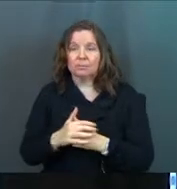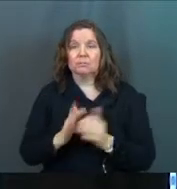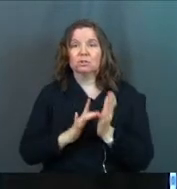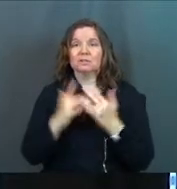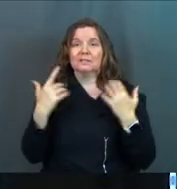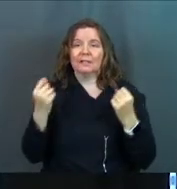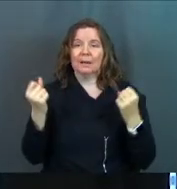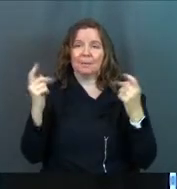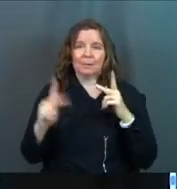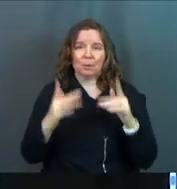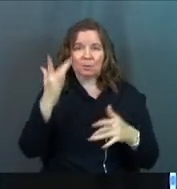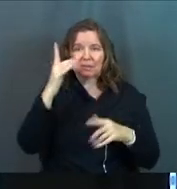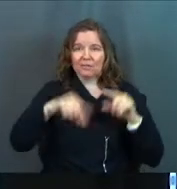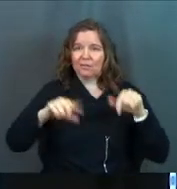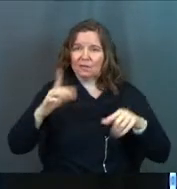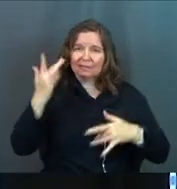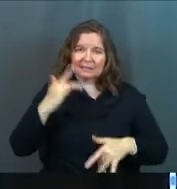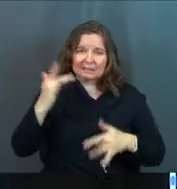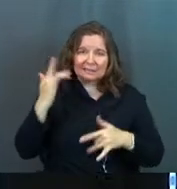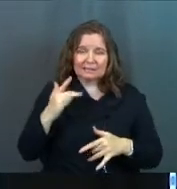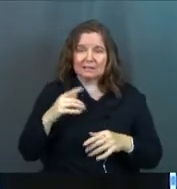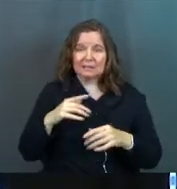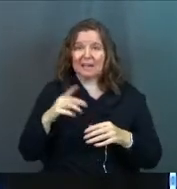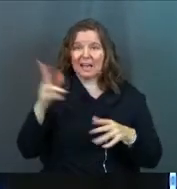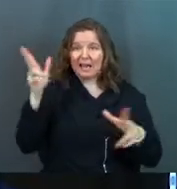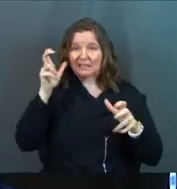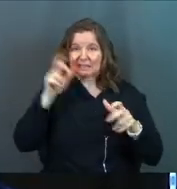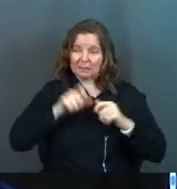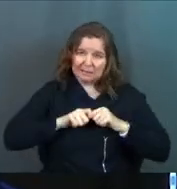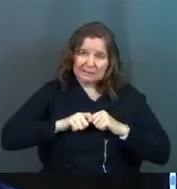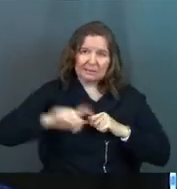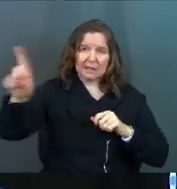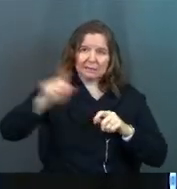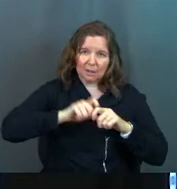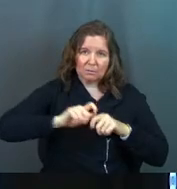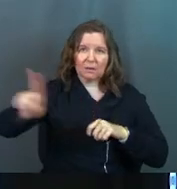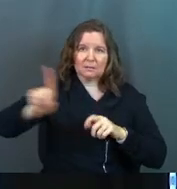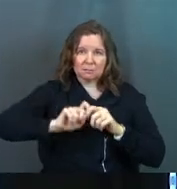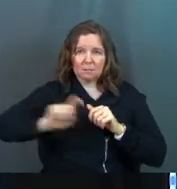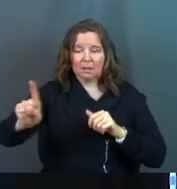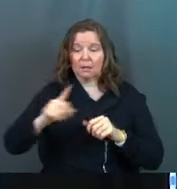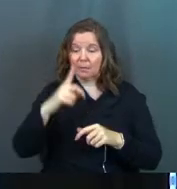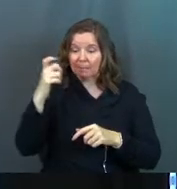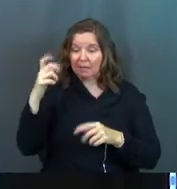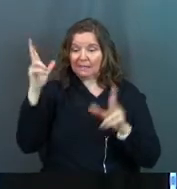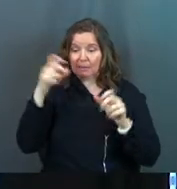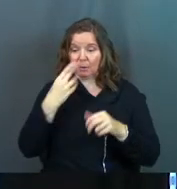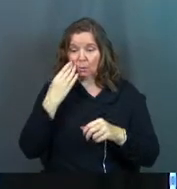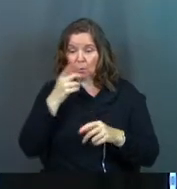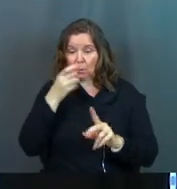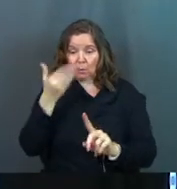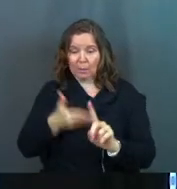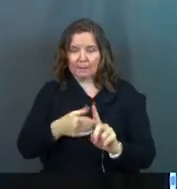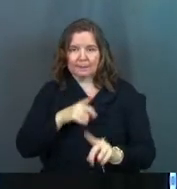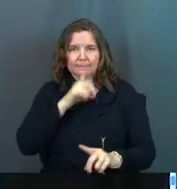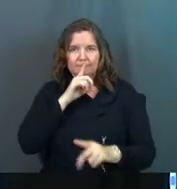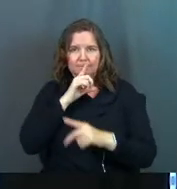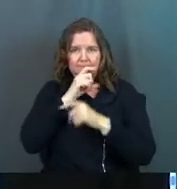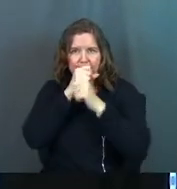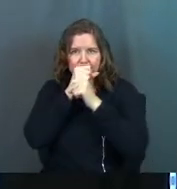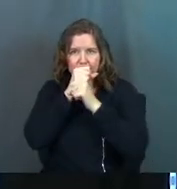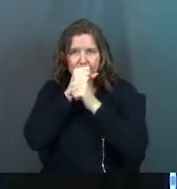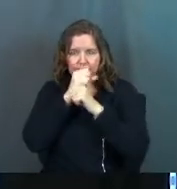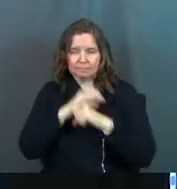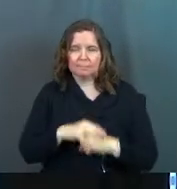healed many people who were sick with various diseases, and he cast out many demons. But because the demons knew who he was, he did not allow them to speak.